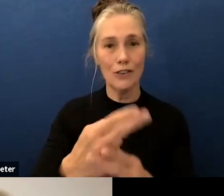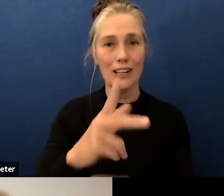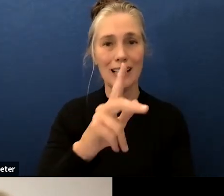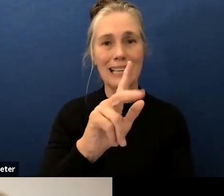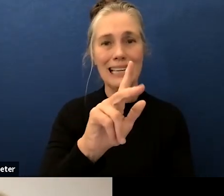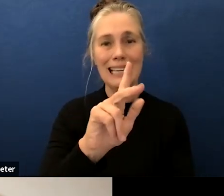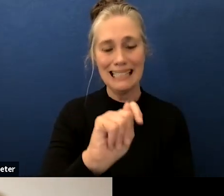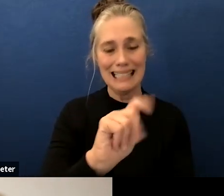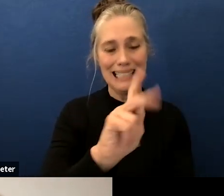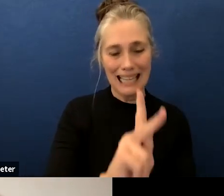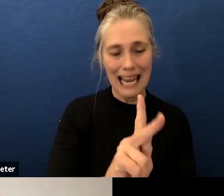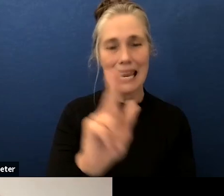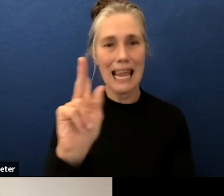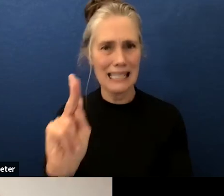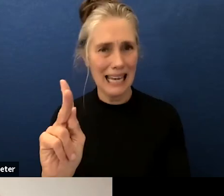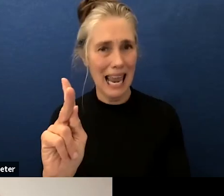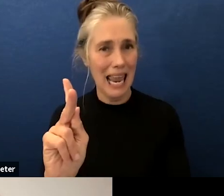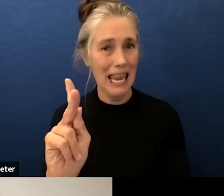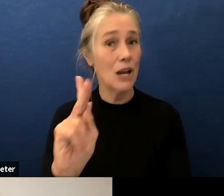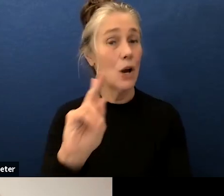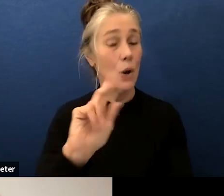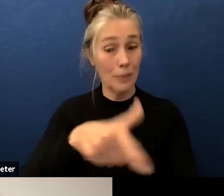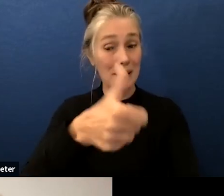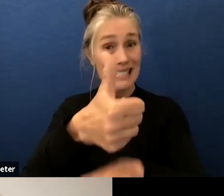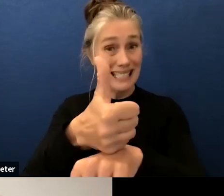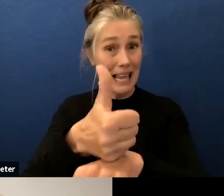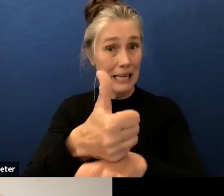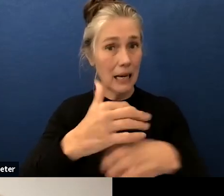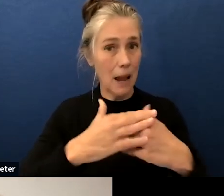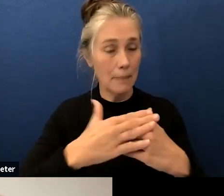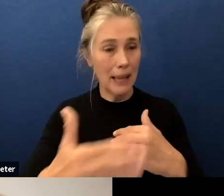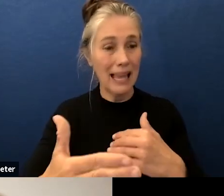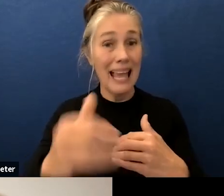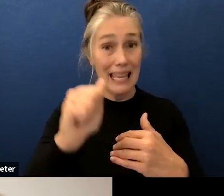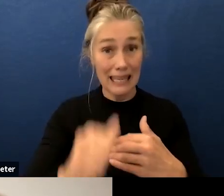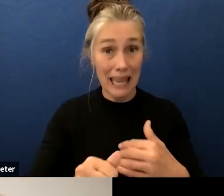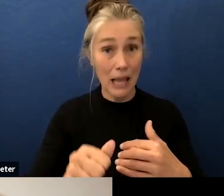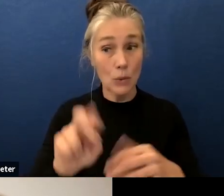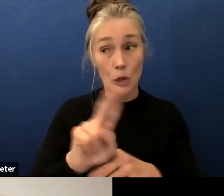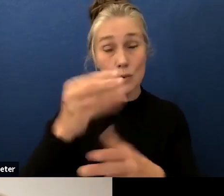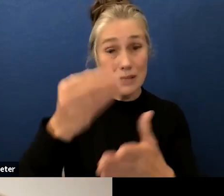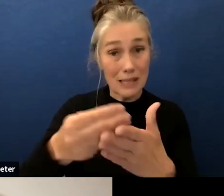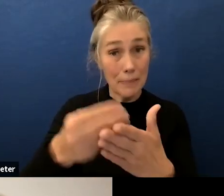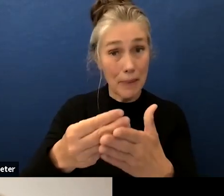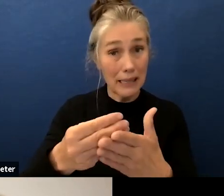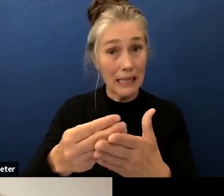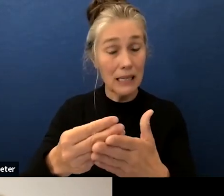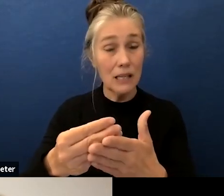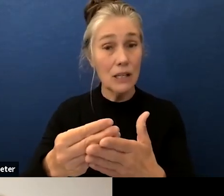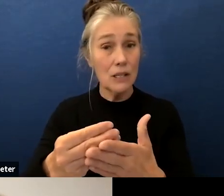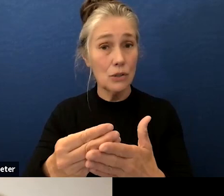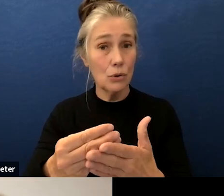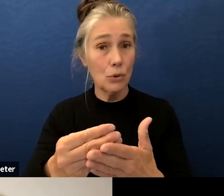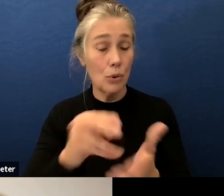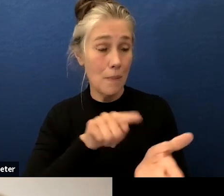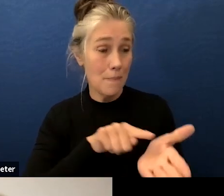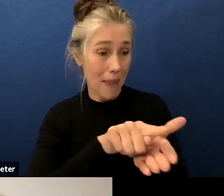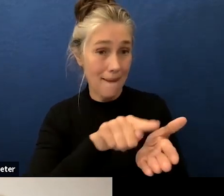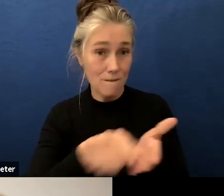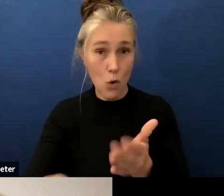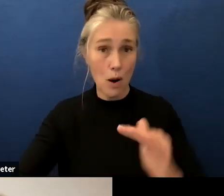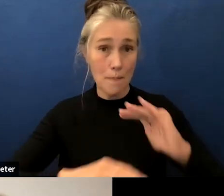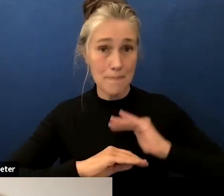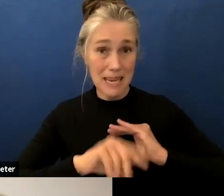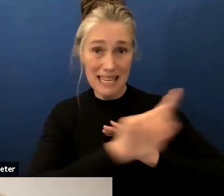how would or can this be used to um to meet those needs at all i don't know if they're more facilitated needs that are coming with regards to